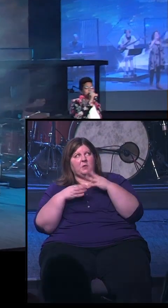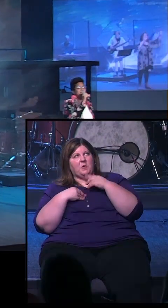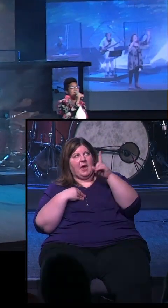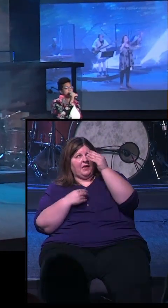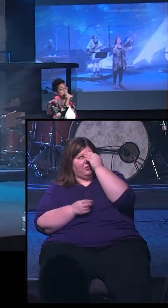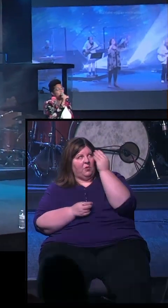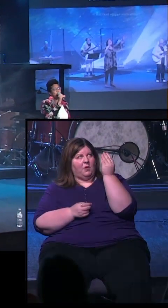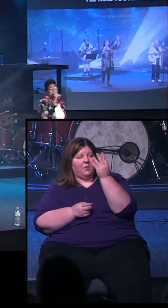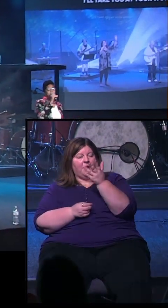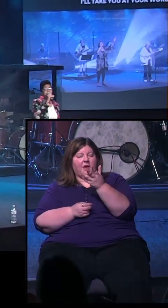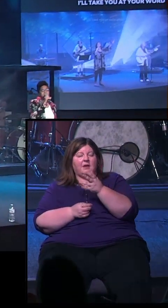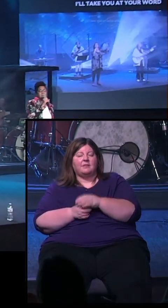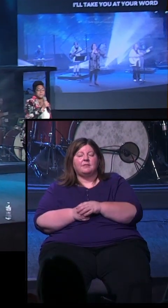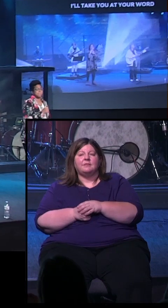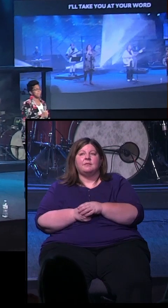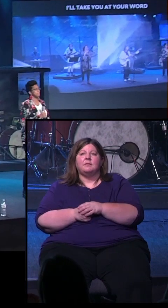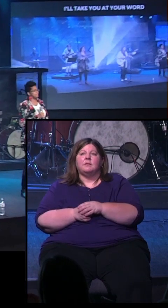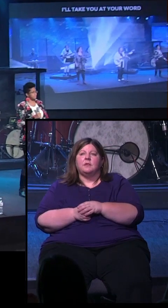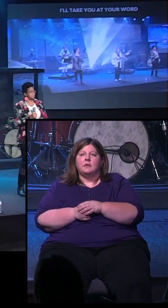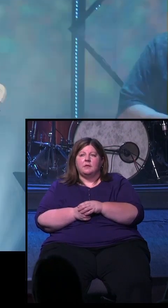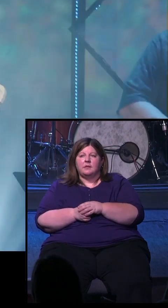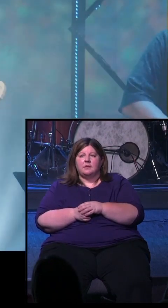you at your word